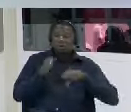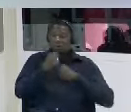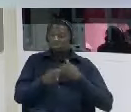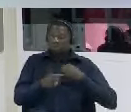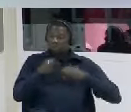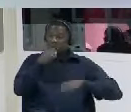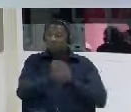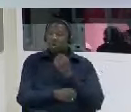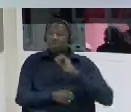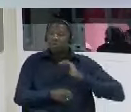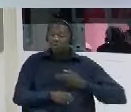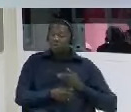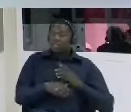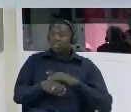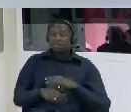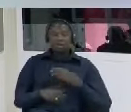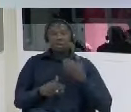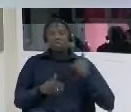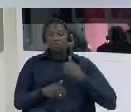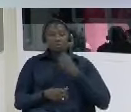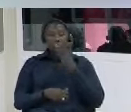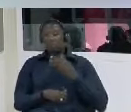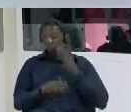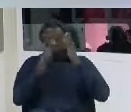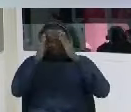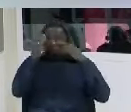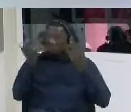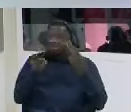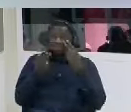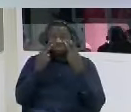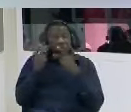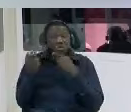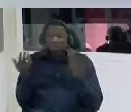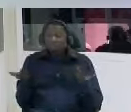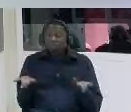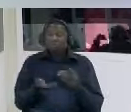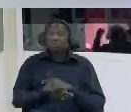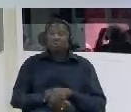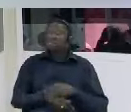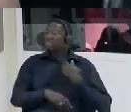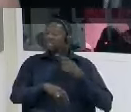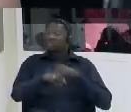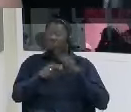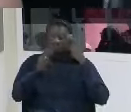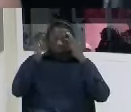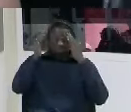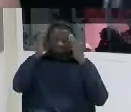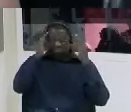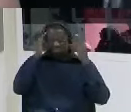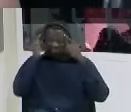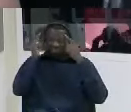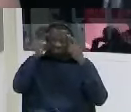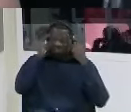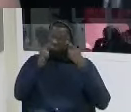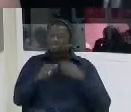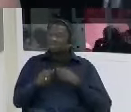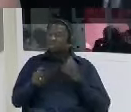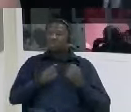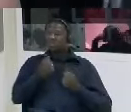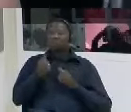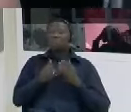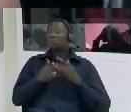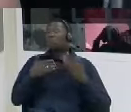see her so i was in a dilemma and uh i have definitely suffered a lot